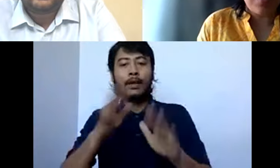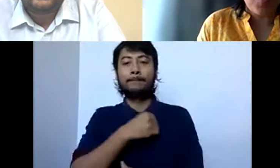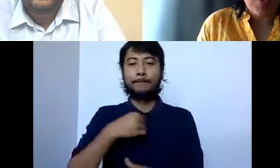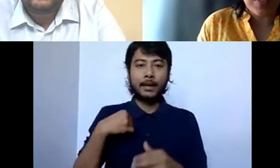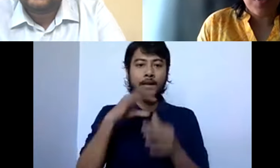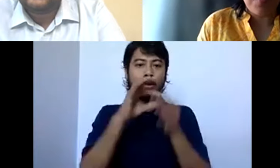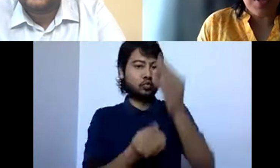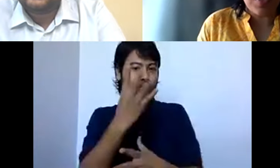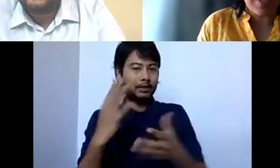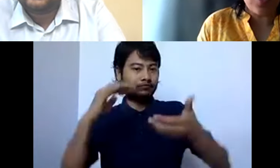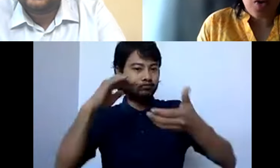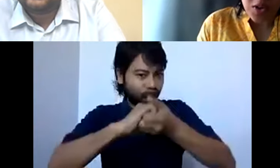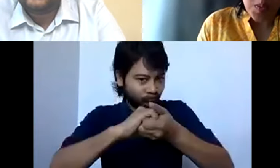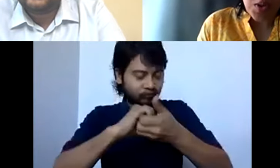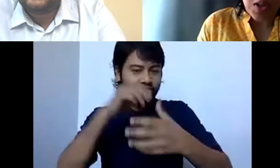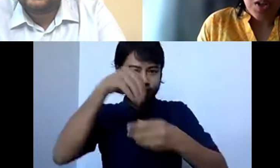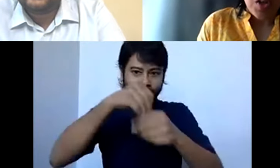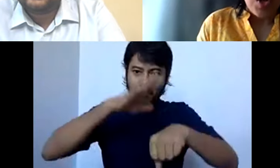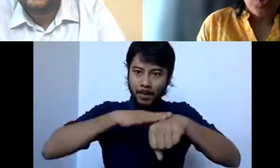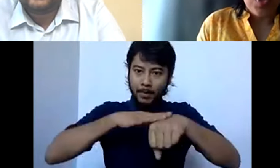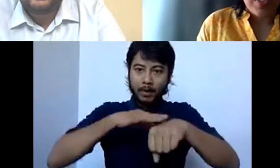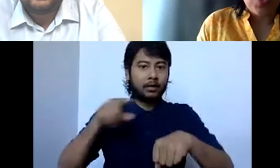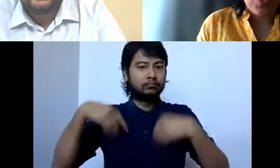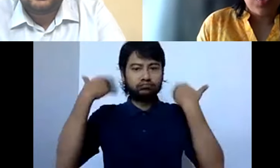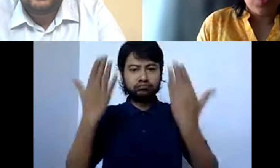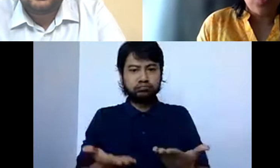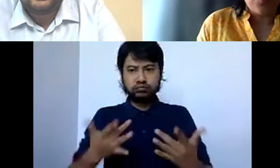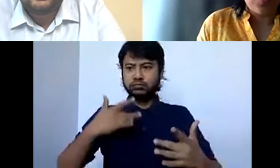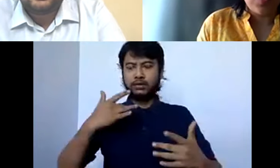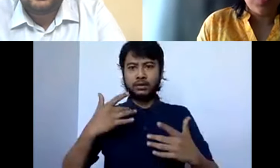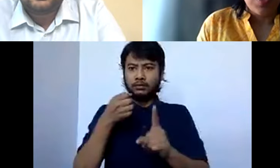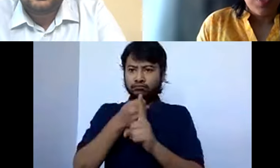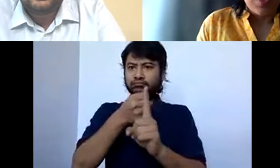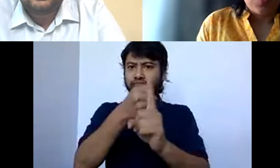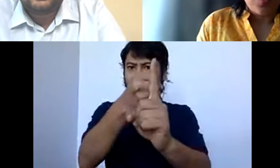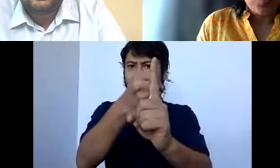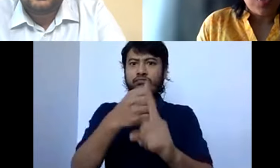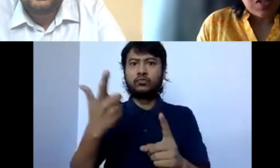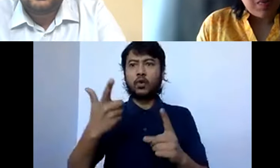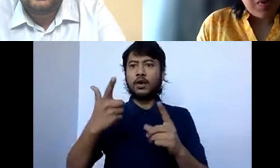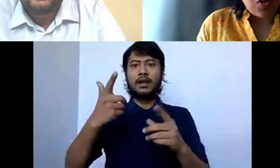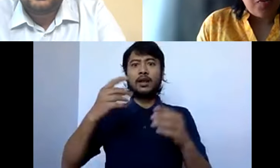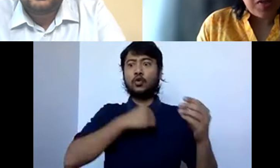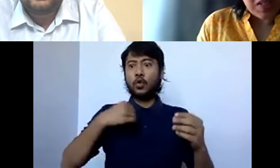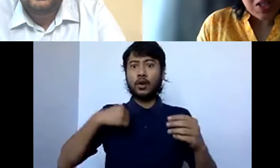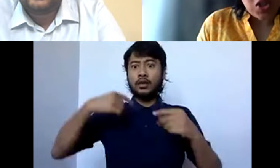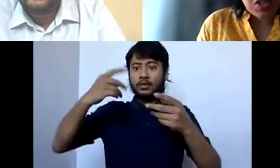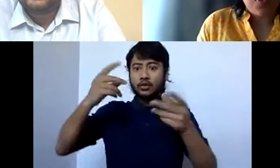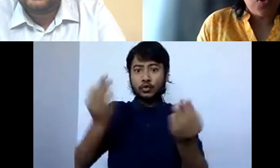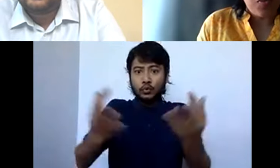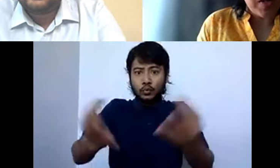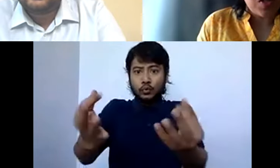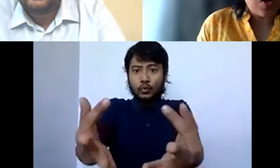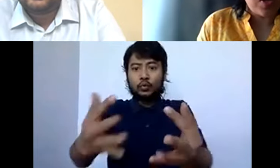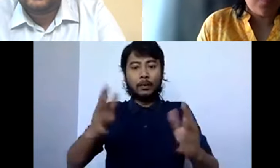been a proactive mentor and contributor to the next generation of doctors. He's also the recipient of prestigious